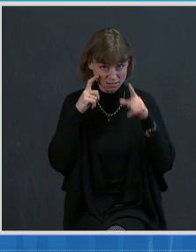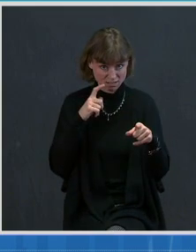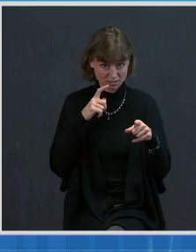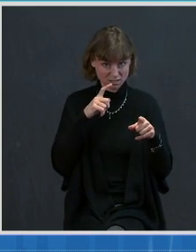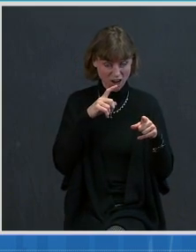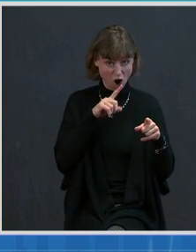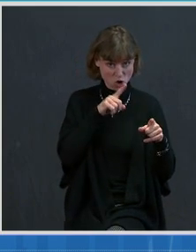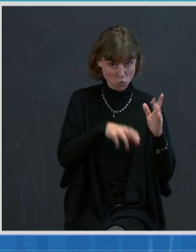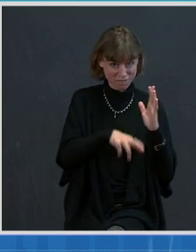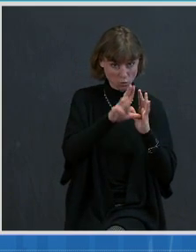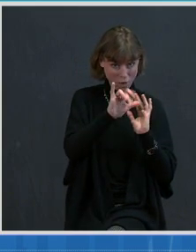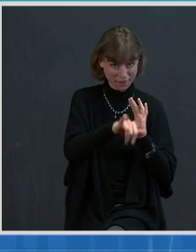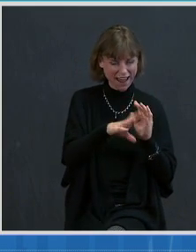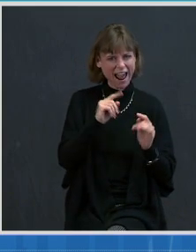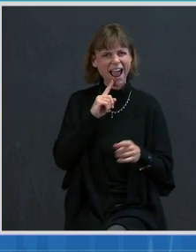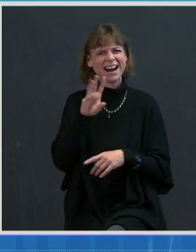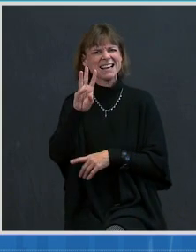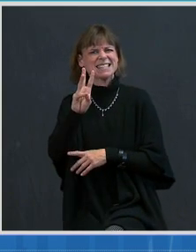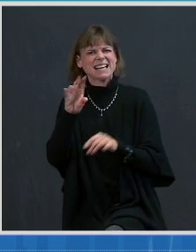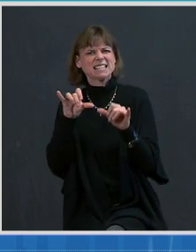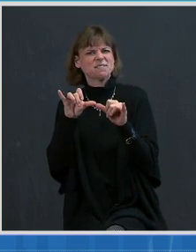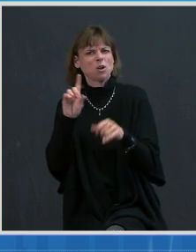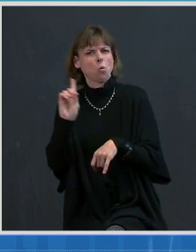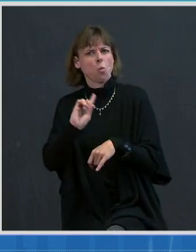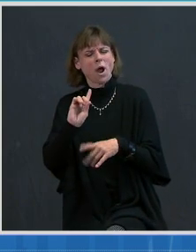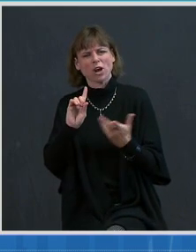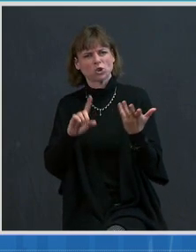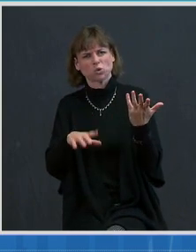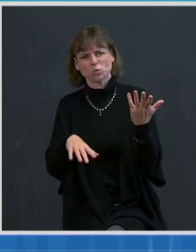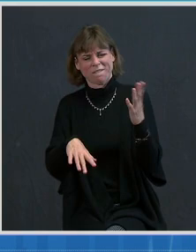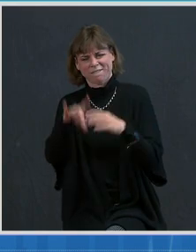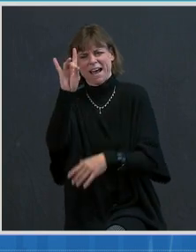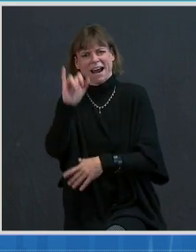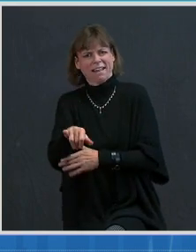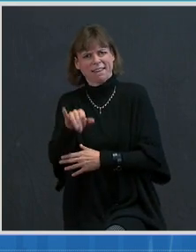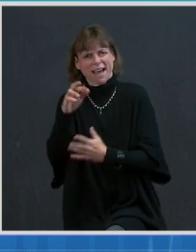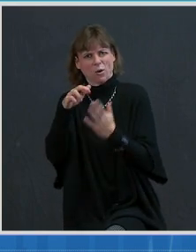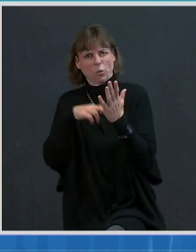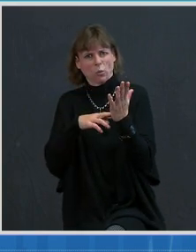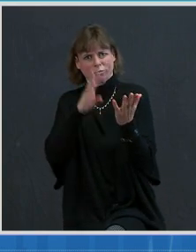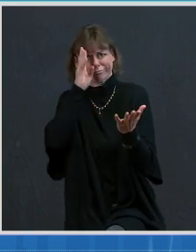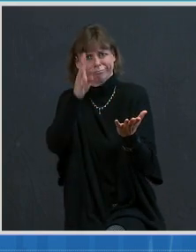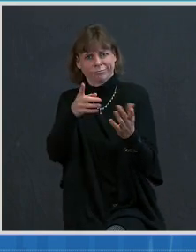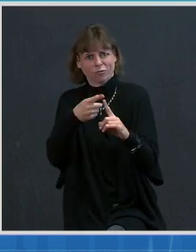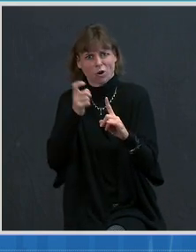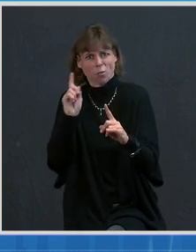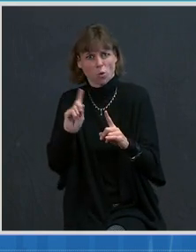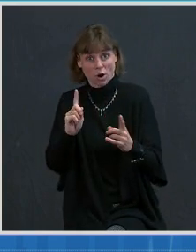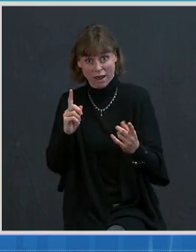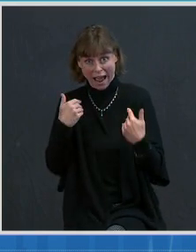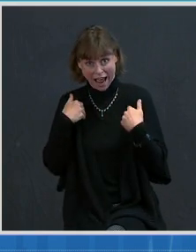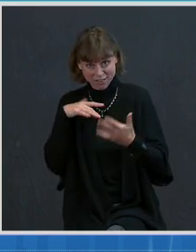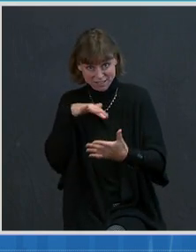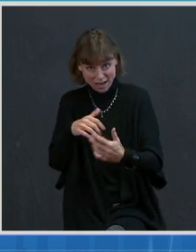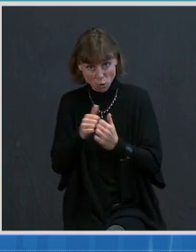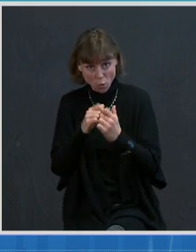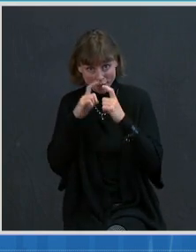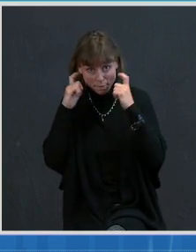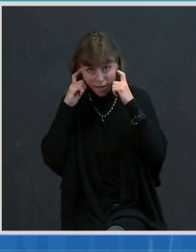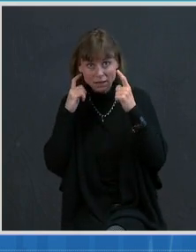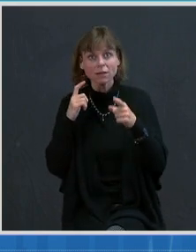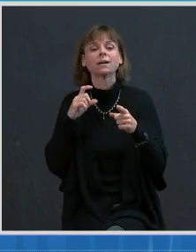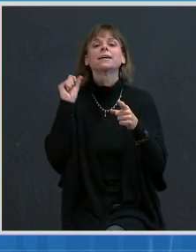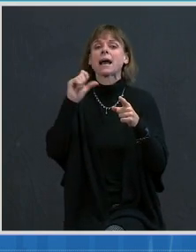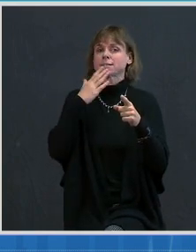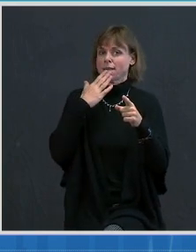from? Was that ever studied with masks? Dr. Thank you for that question. Yes, we're looking at this carefully.